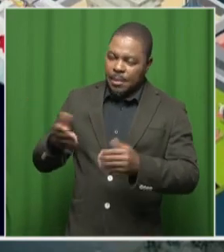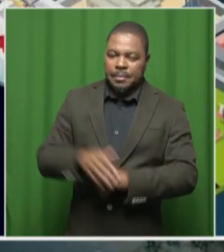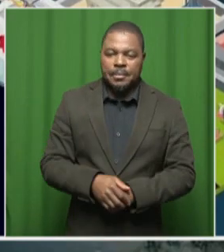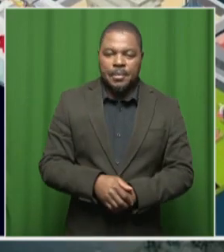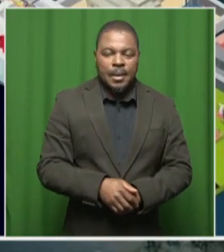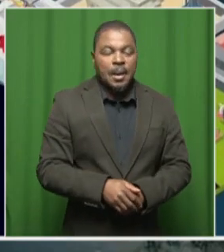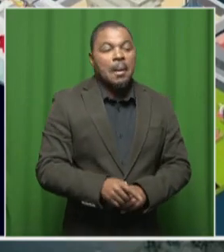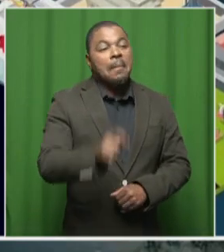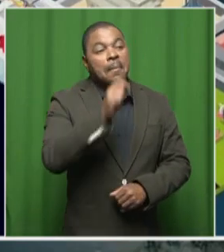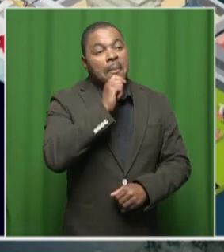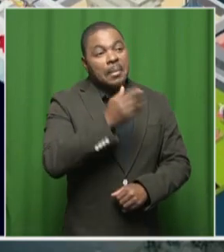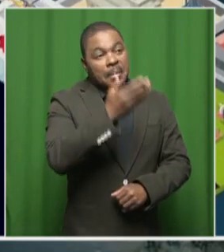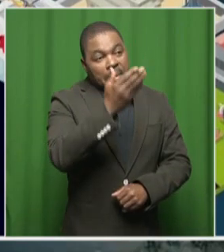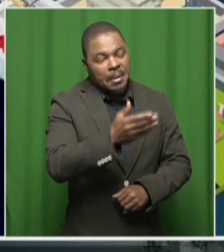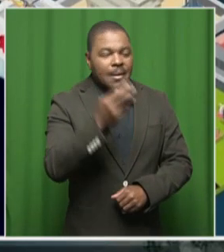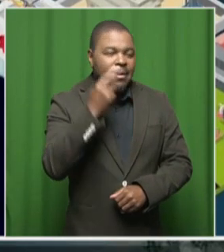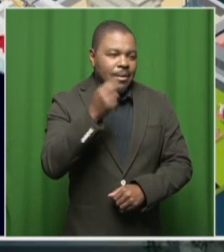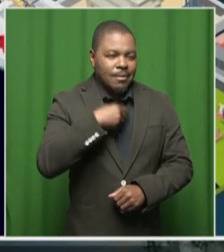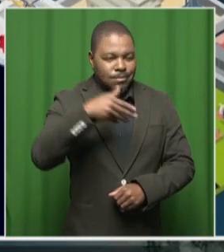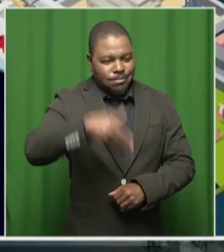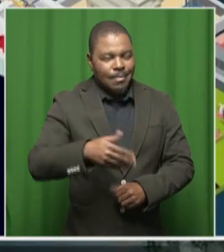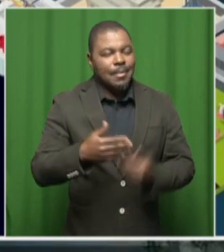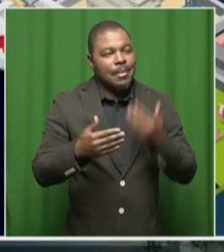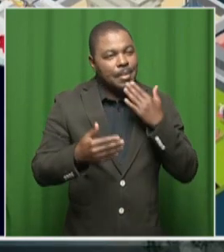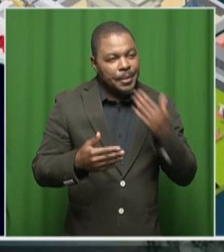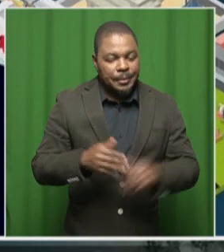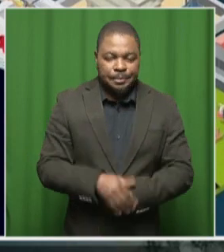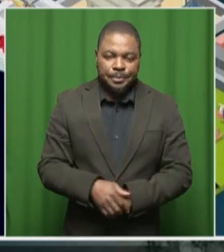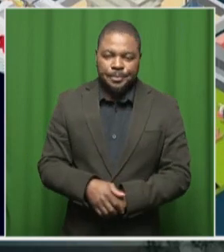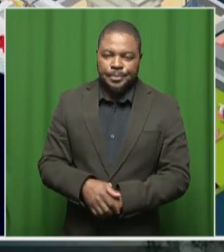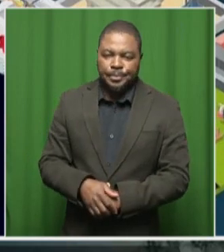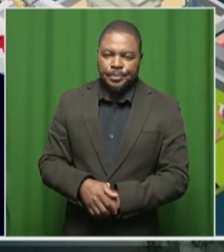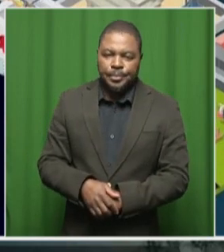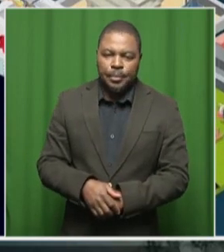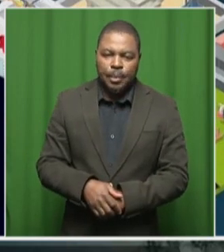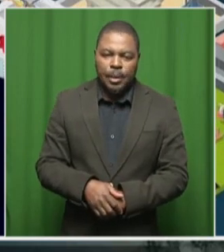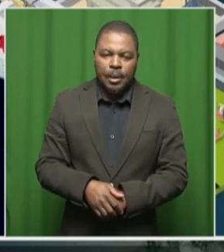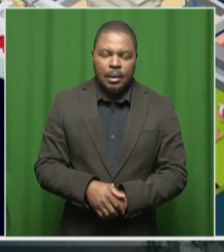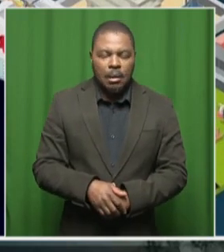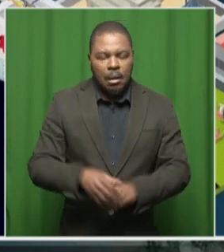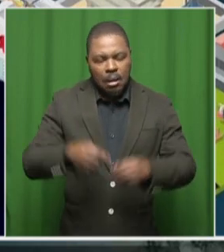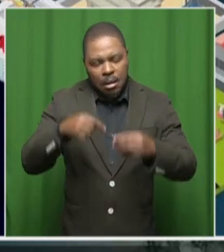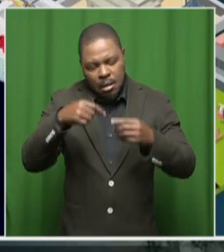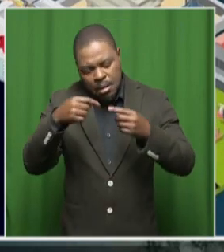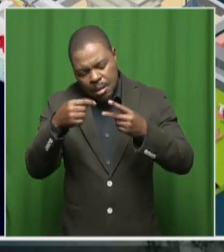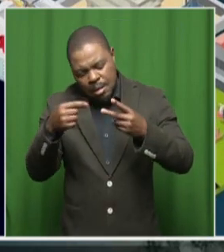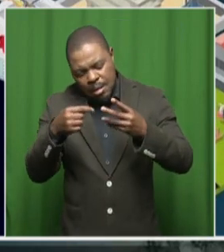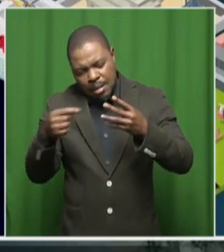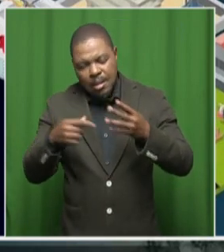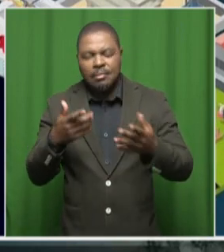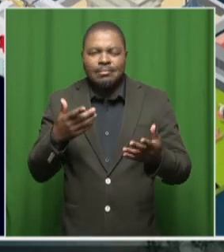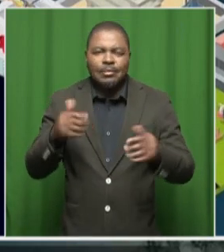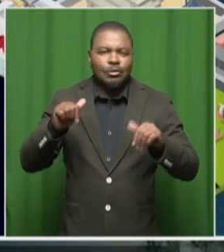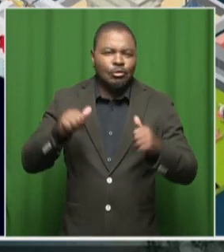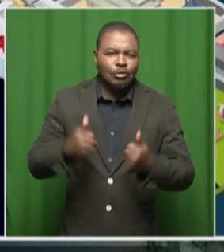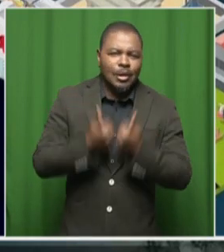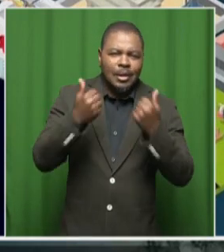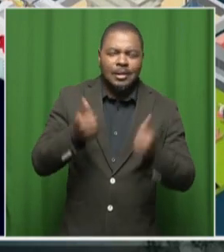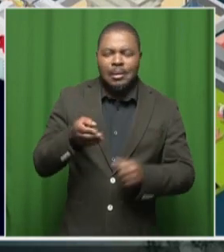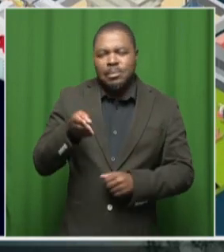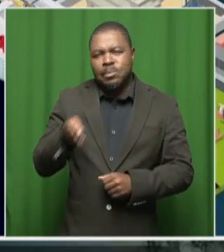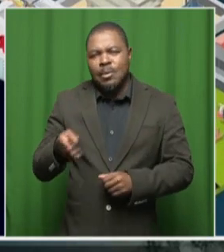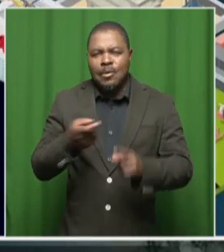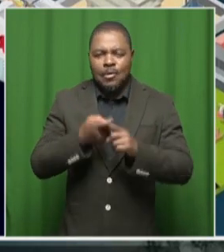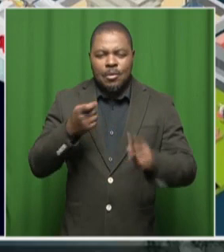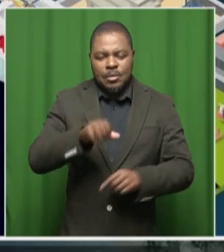Good morning, Sipiri. Yes, it's nice to be here. Thank you. Let's get into granular detail about what some of the challenges faced by